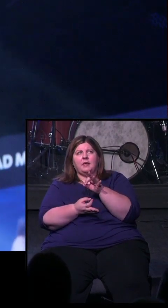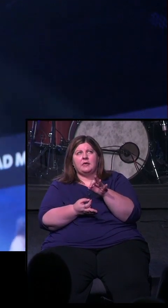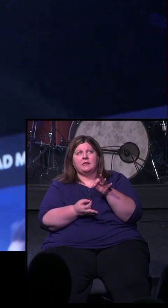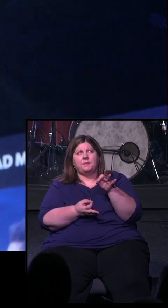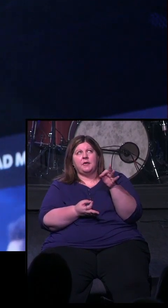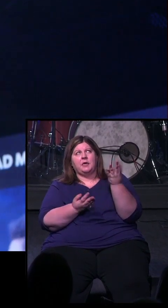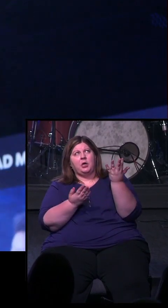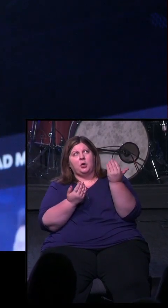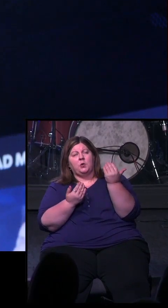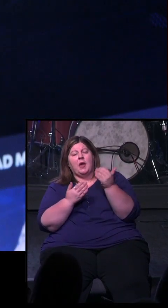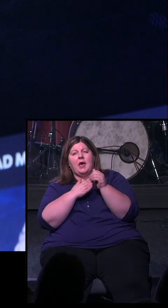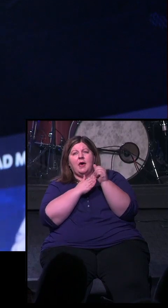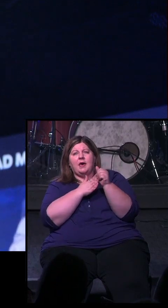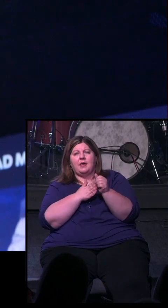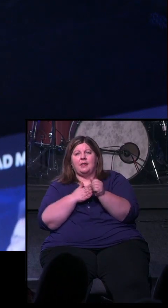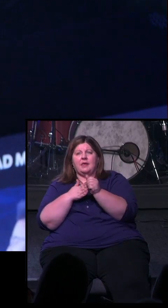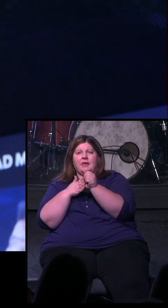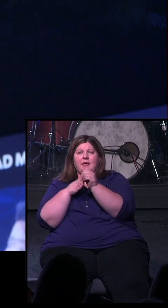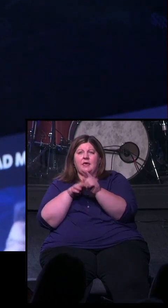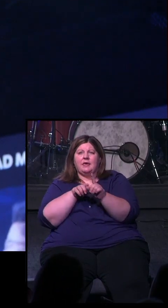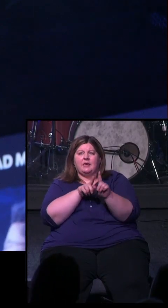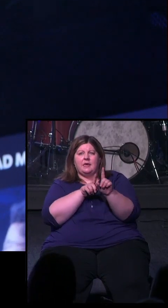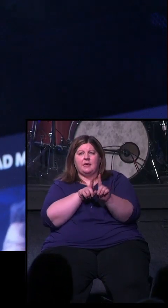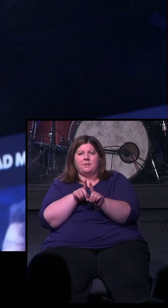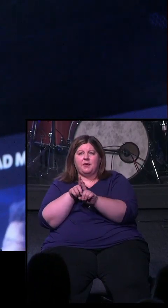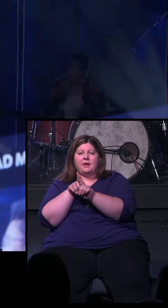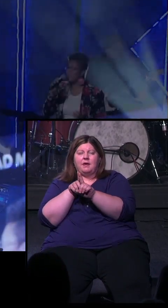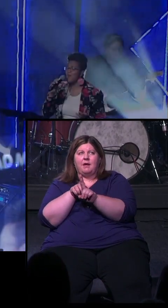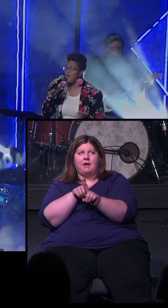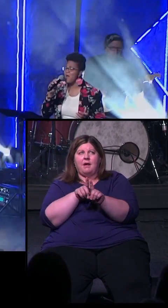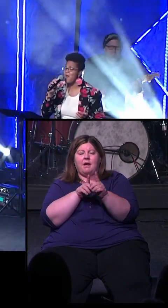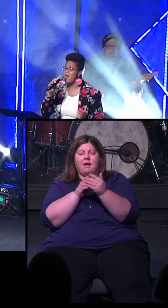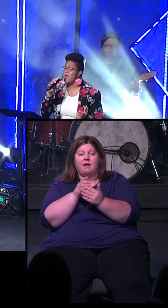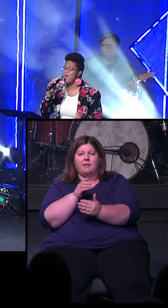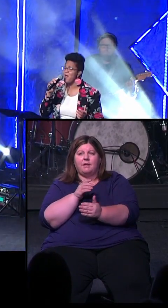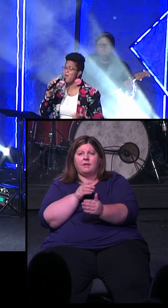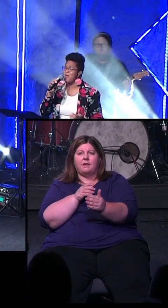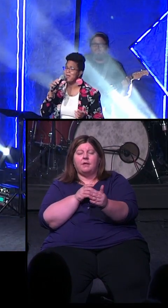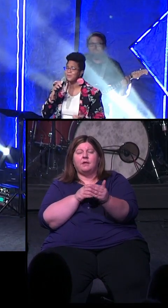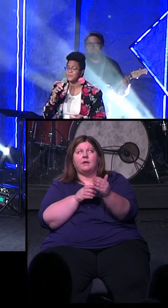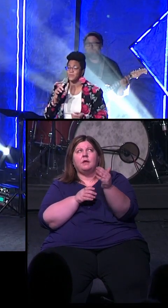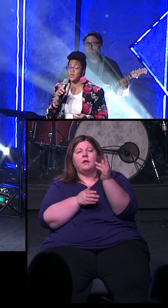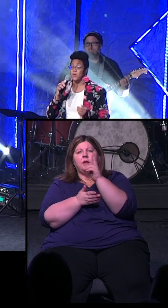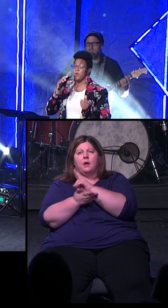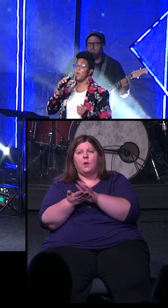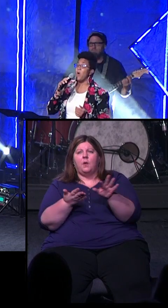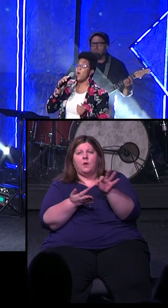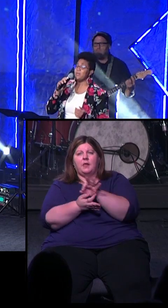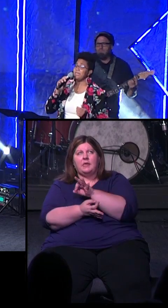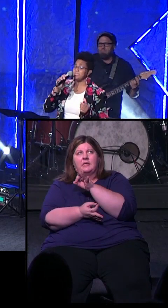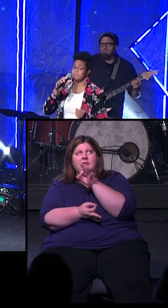Holy Spirit, lead me on, oh, judgment, God.